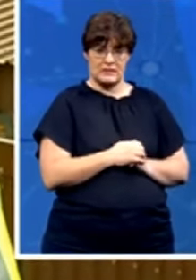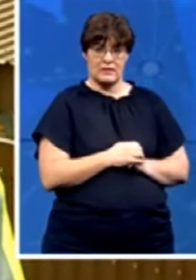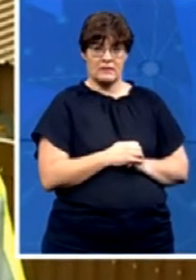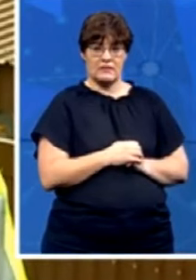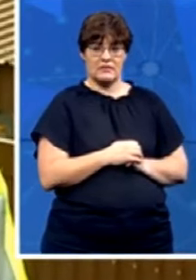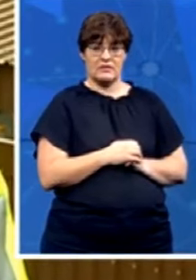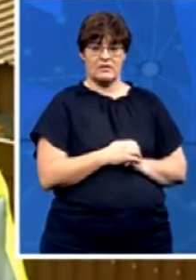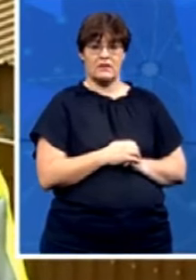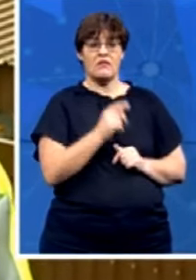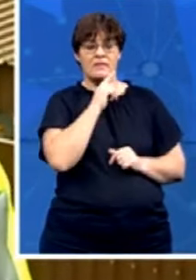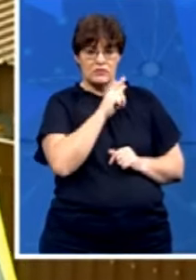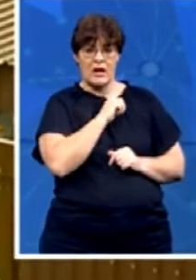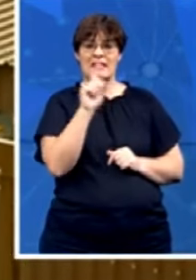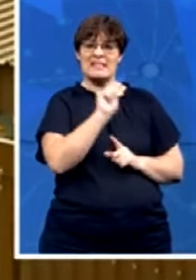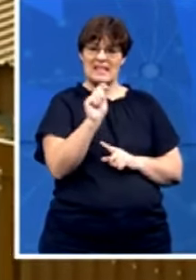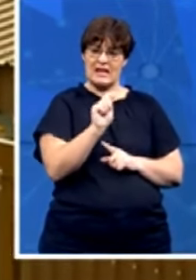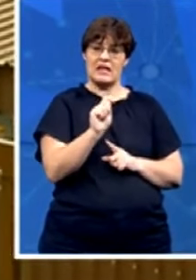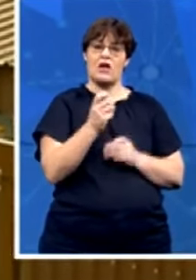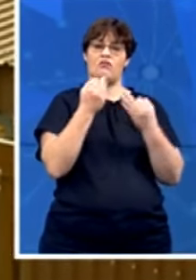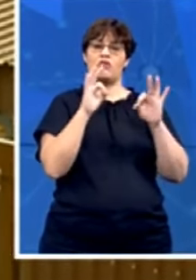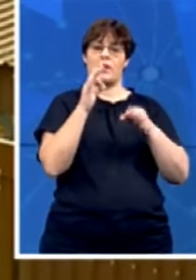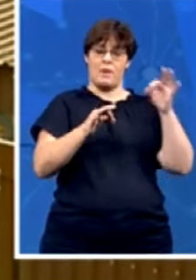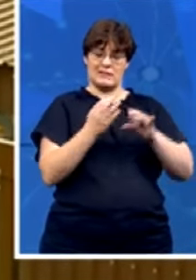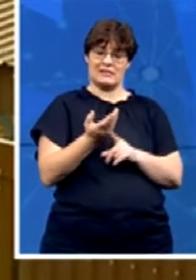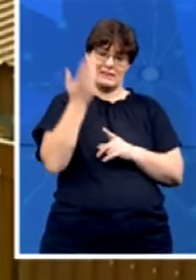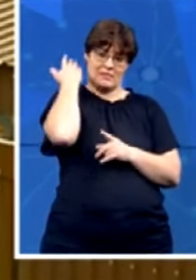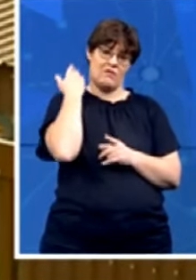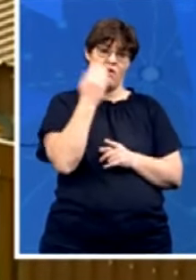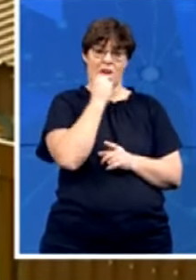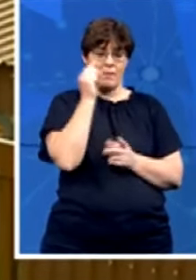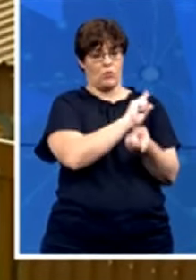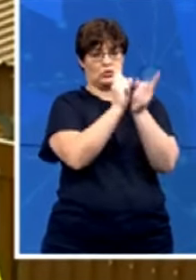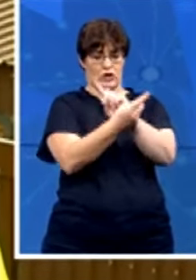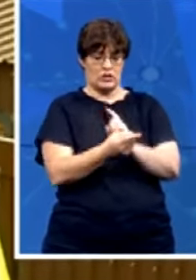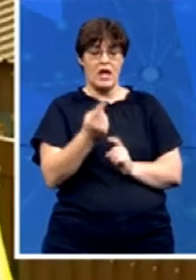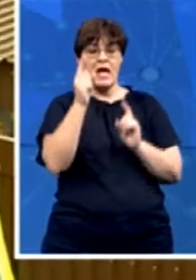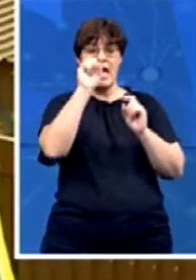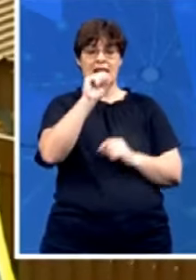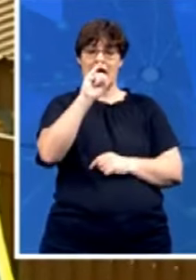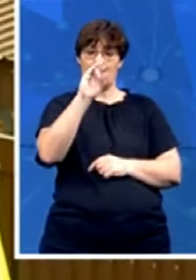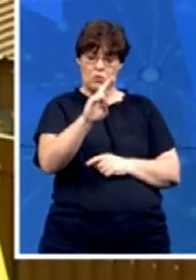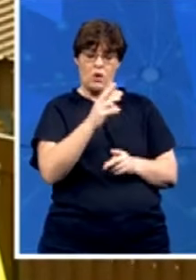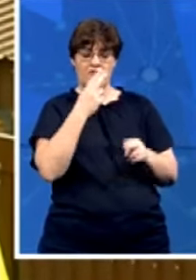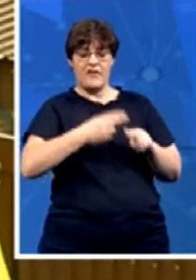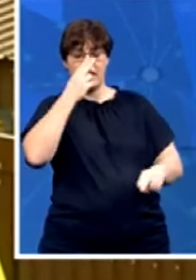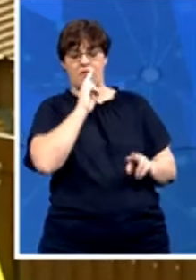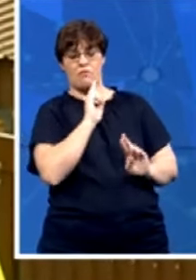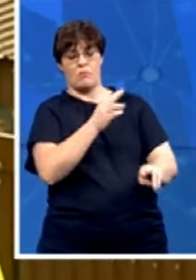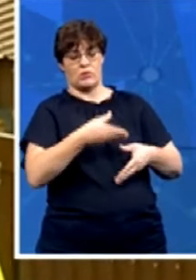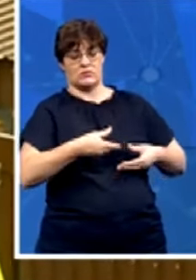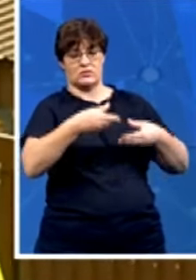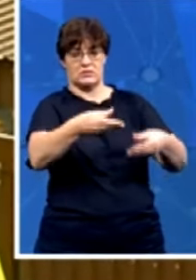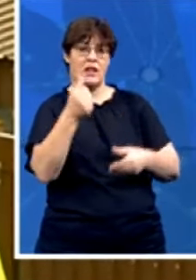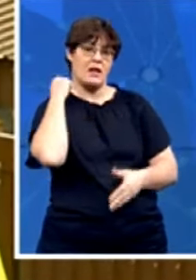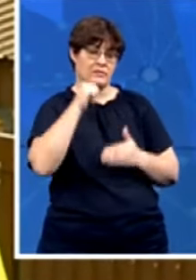nowadays for just a bit of background we know that the special investigating unit finalized its report last month in September and it